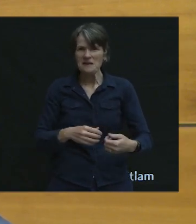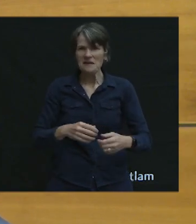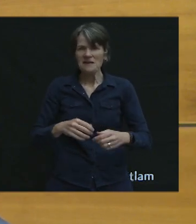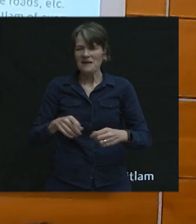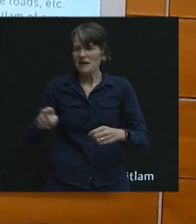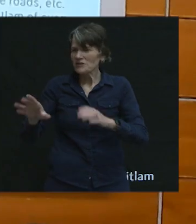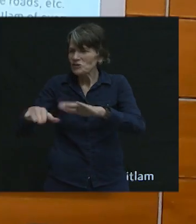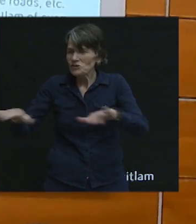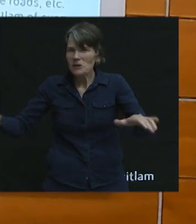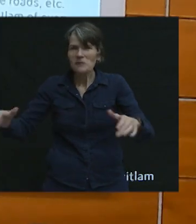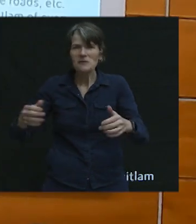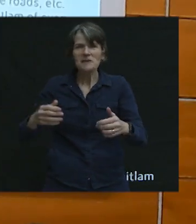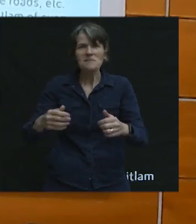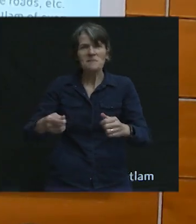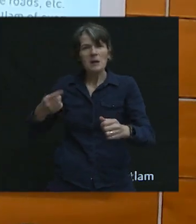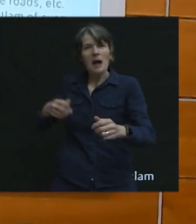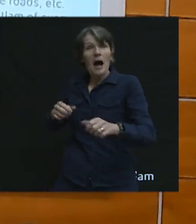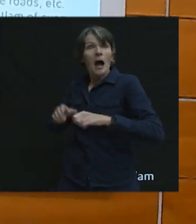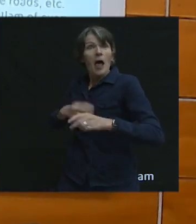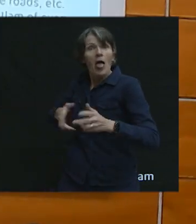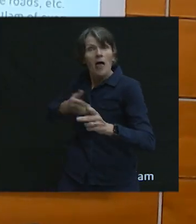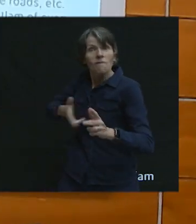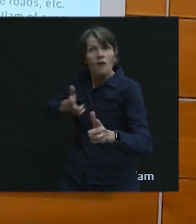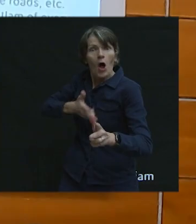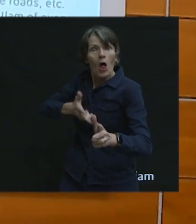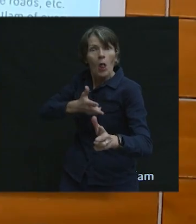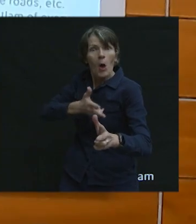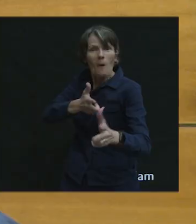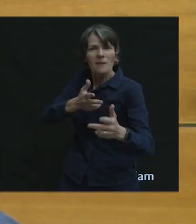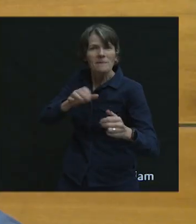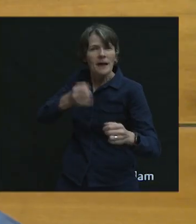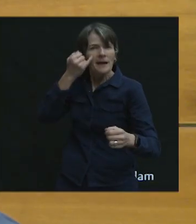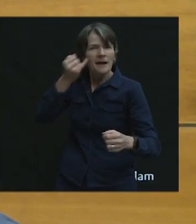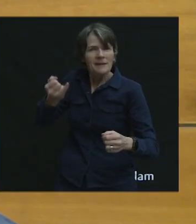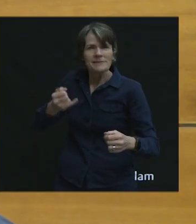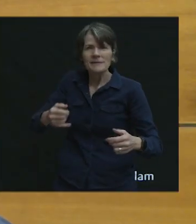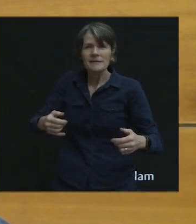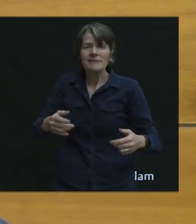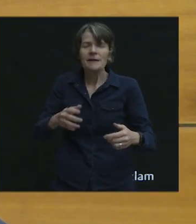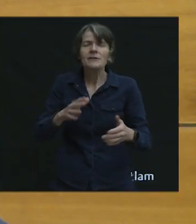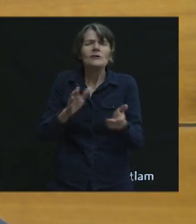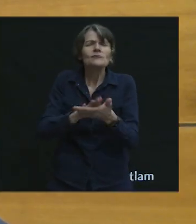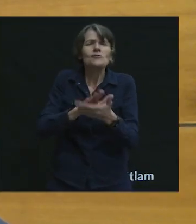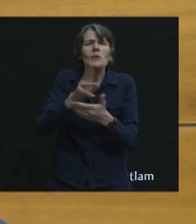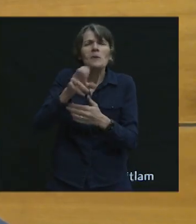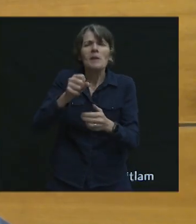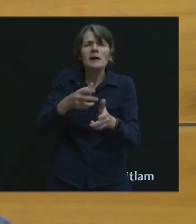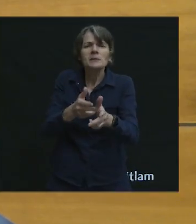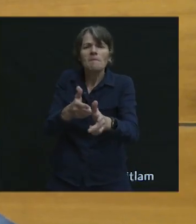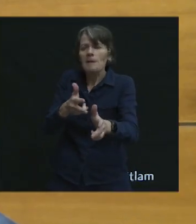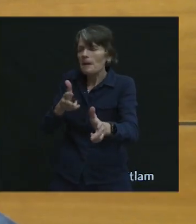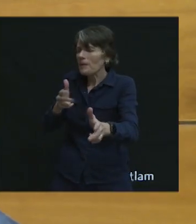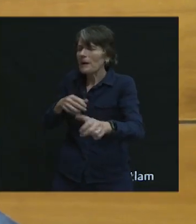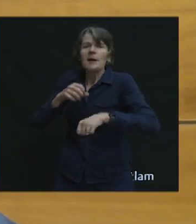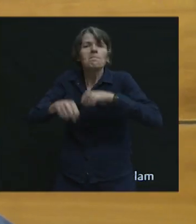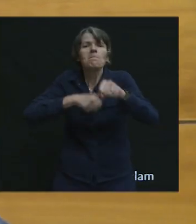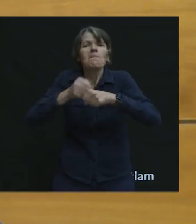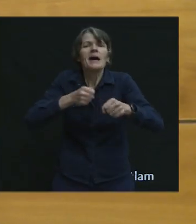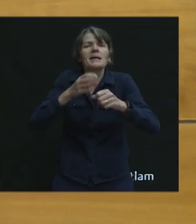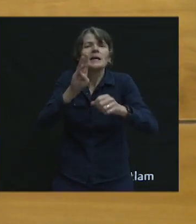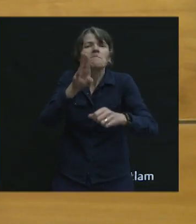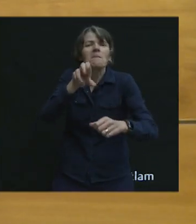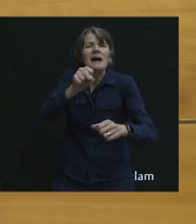behind him. And it's, like, making the whole idea. There's, like, ideas of school buses and stuff like that or biking bus. And